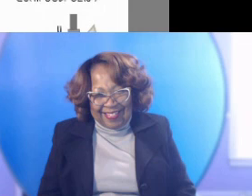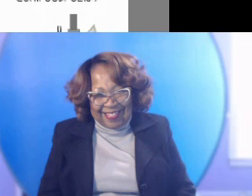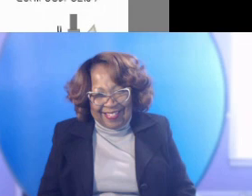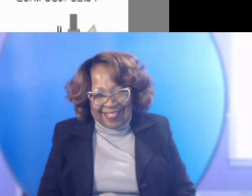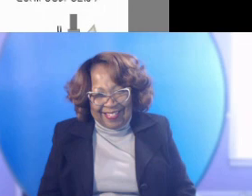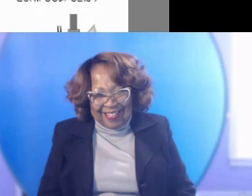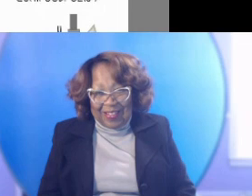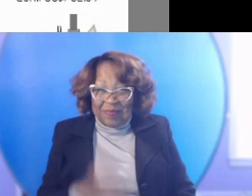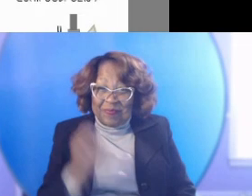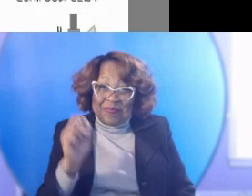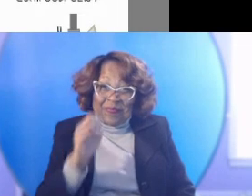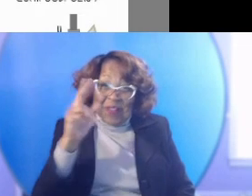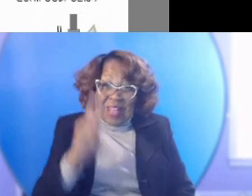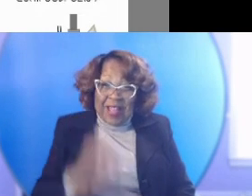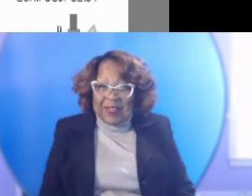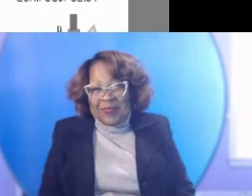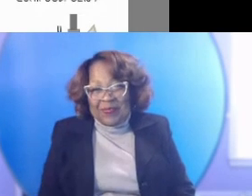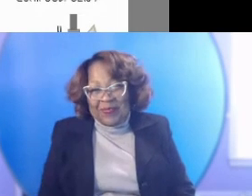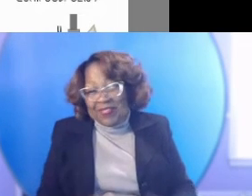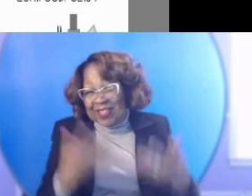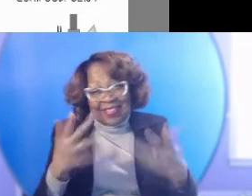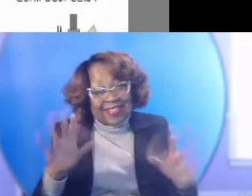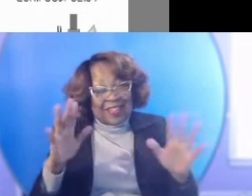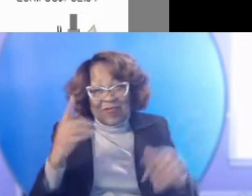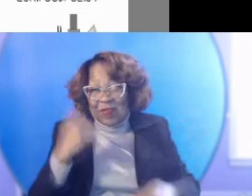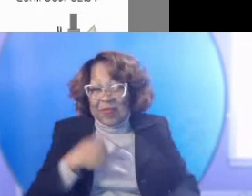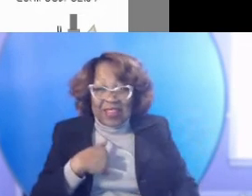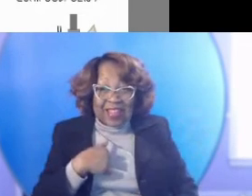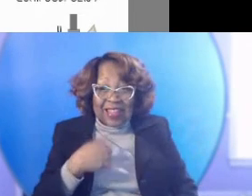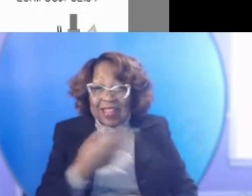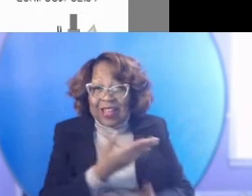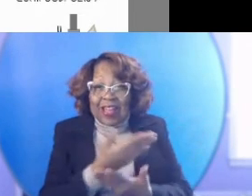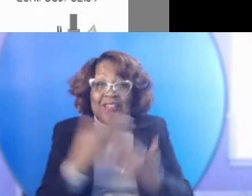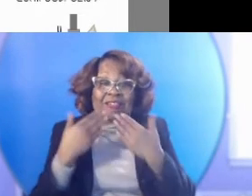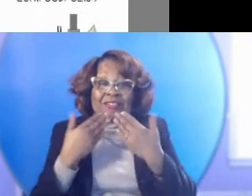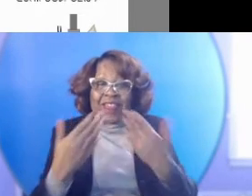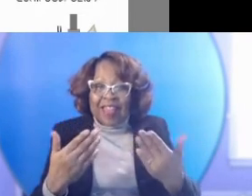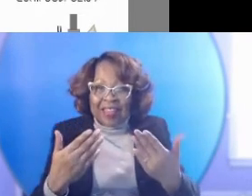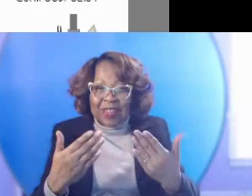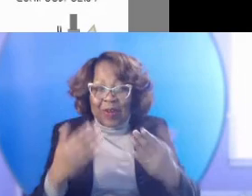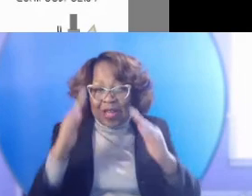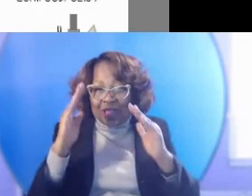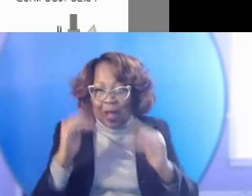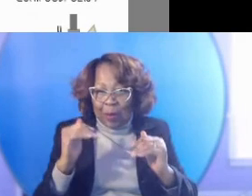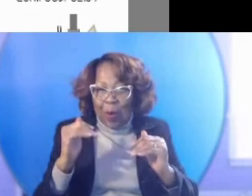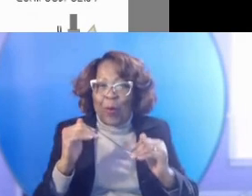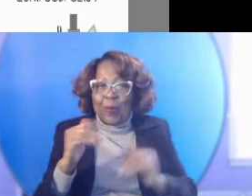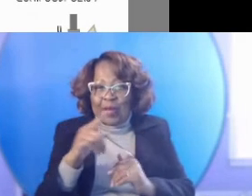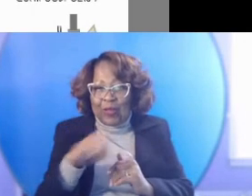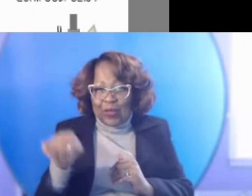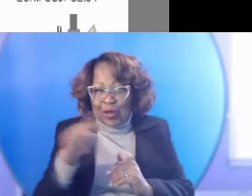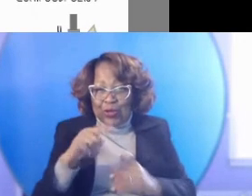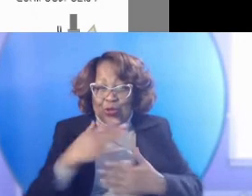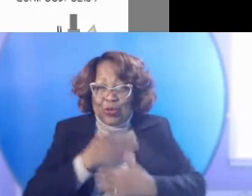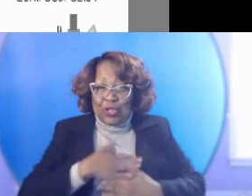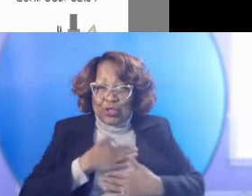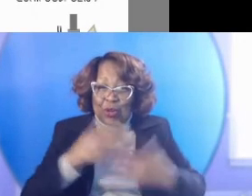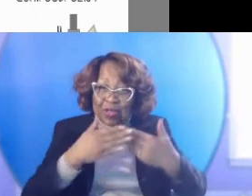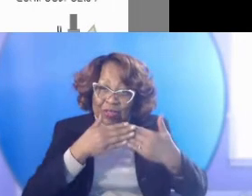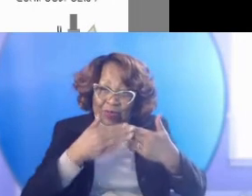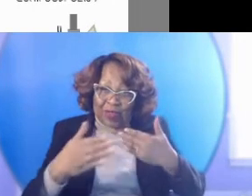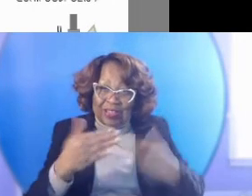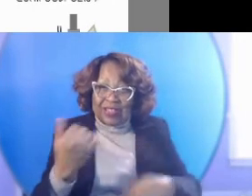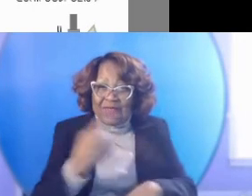Well, that's it for me, you all. Uh, thank you. And I'm hoping that you, uh, enjoy the rest of today's sessions.